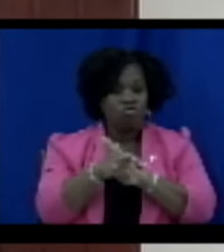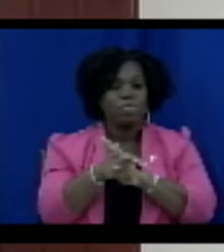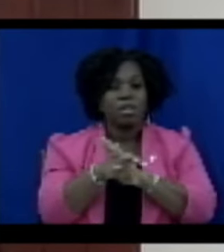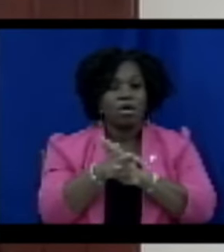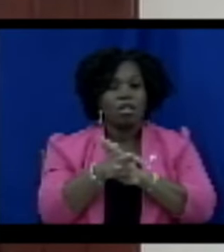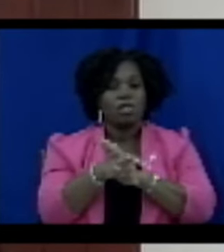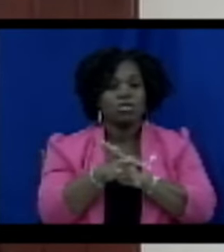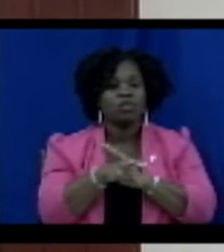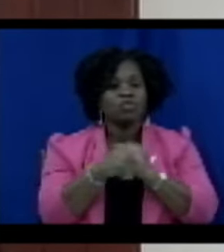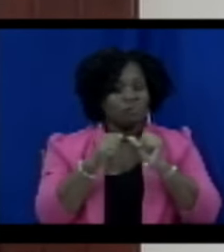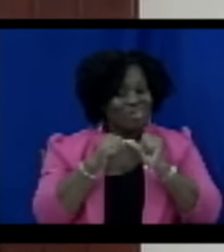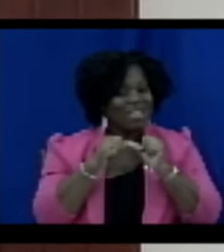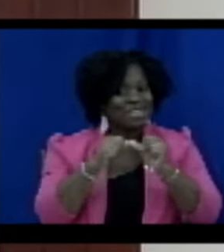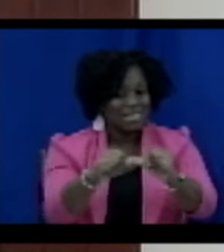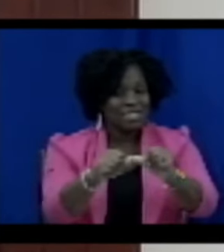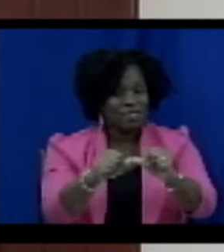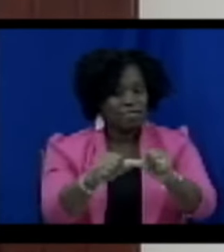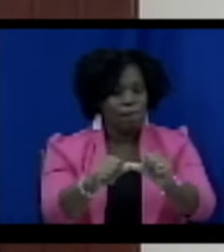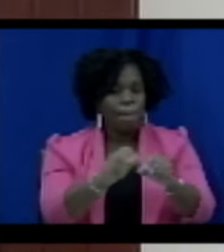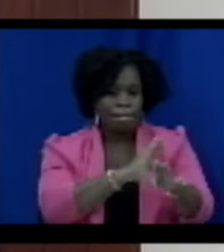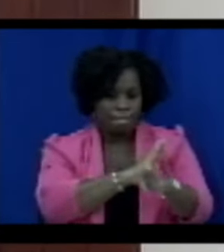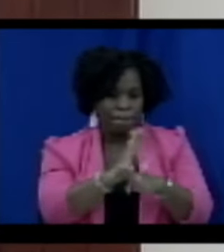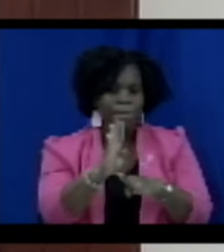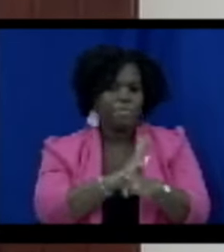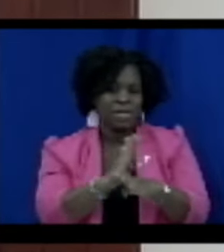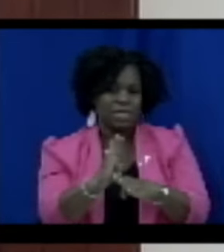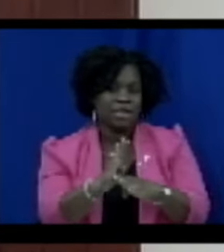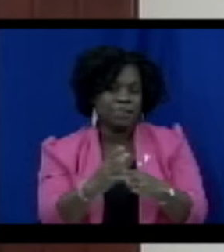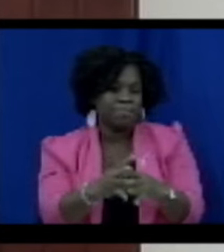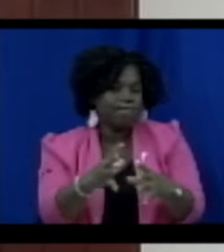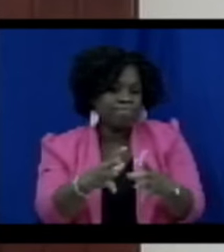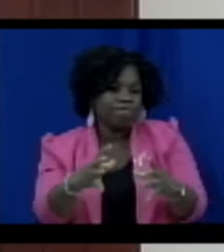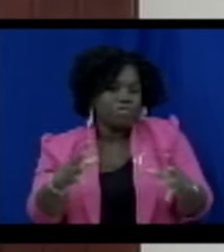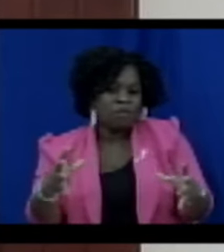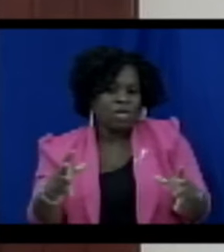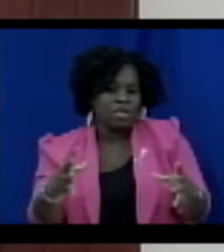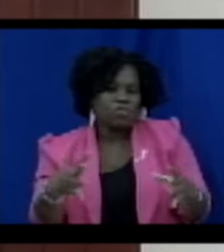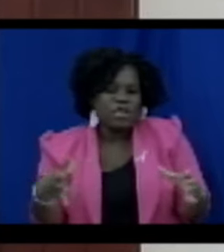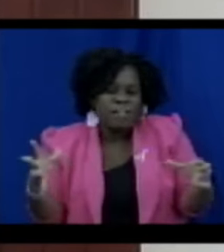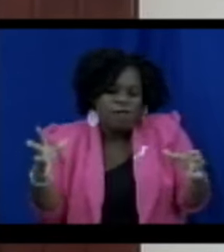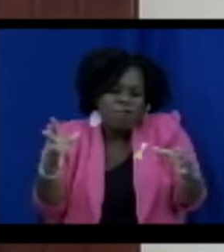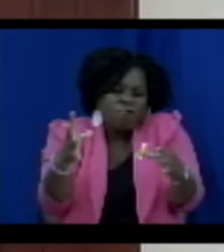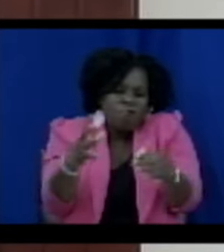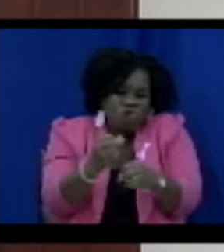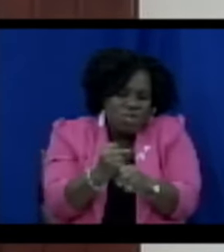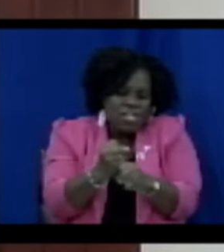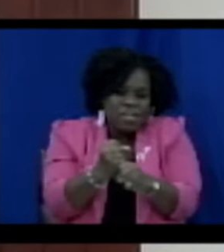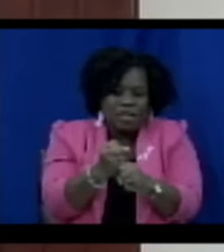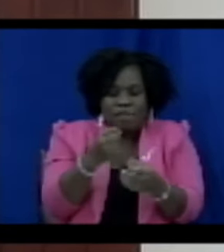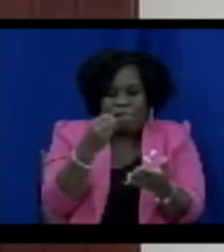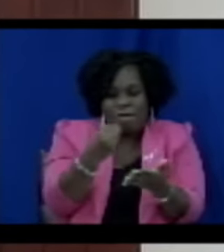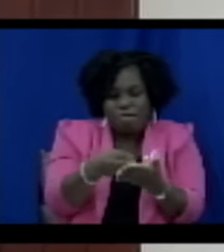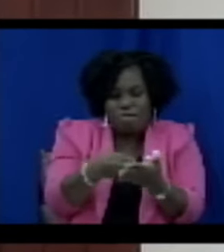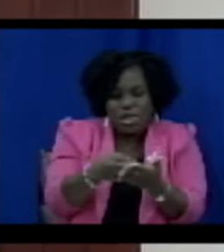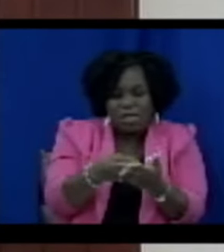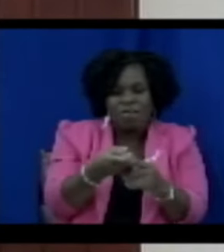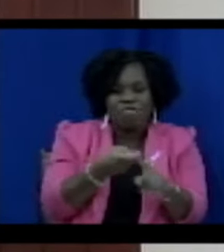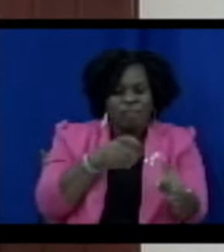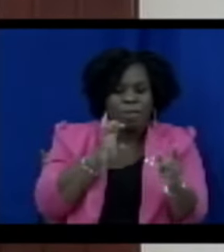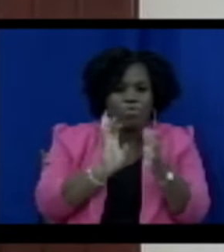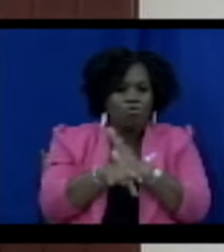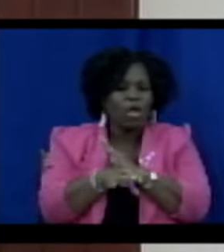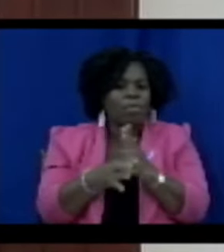to operate and expand. This financial squeeze can weaken their ability to commit crimes. Madam Speaker,